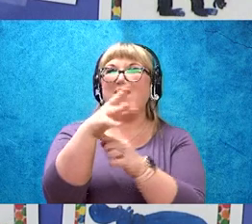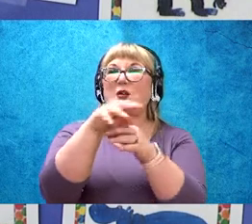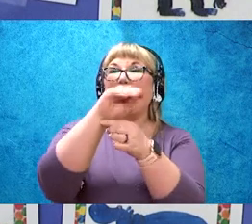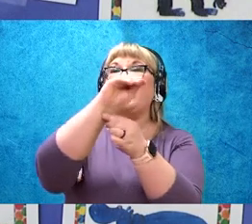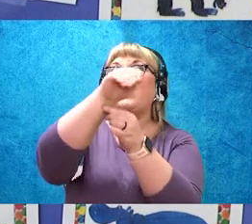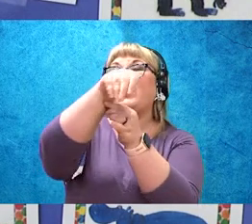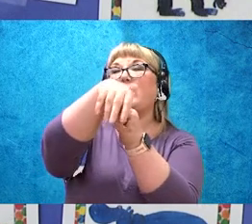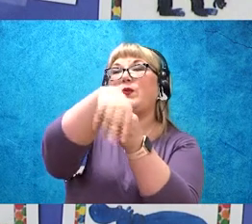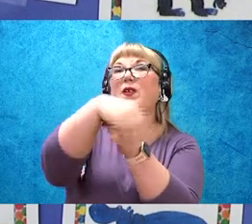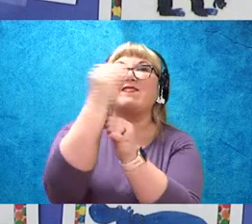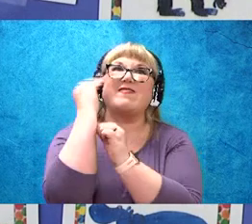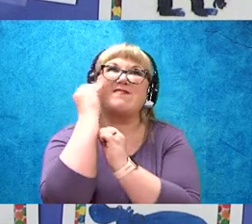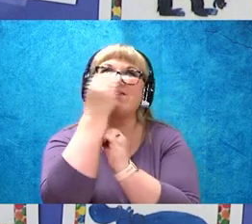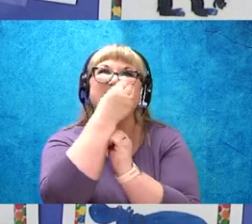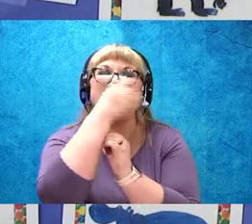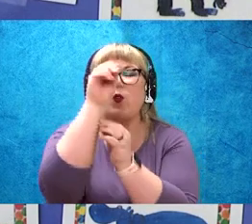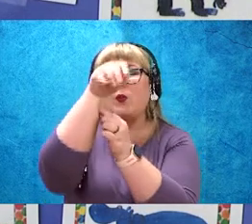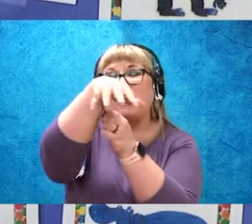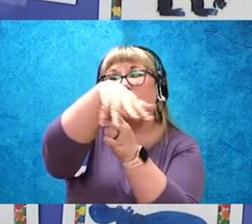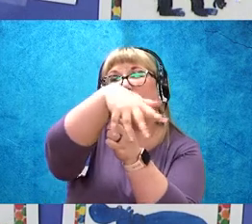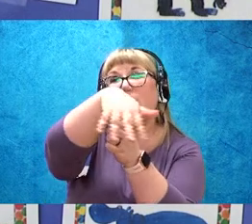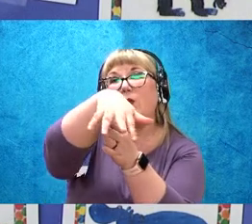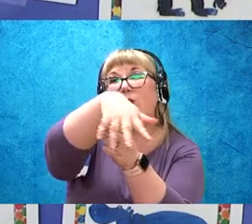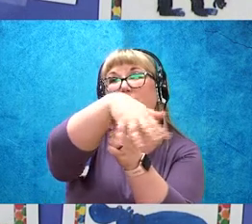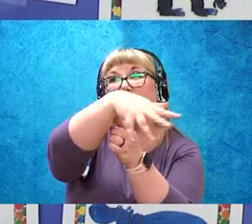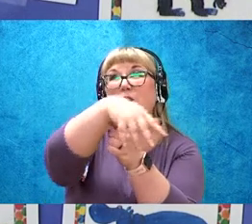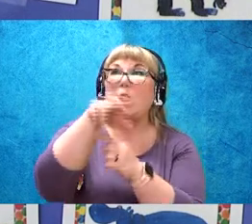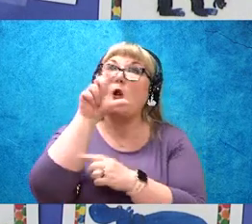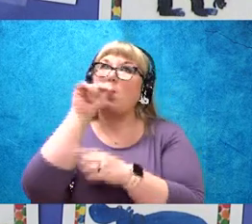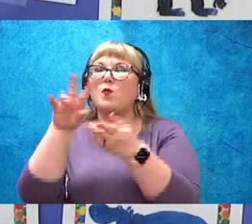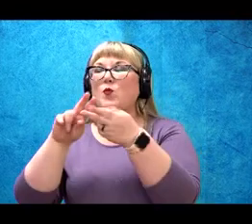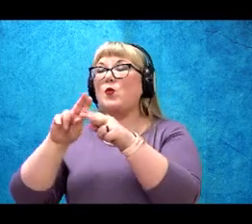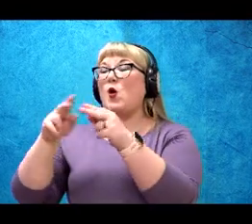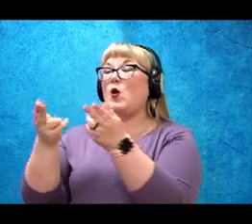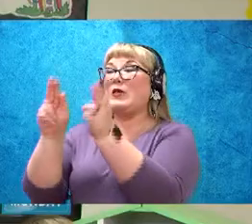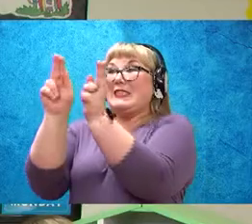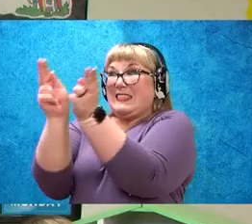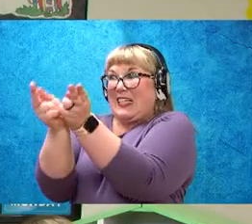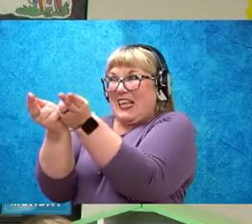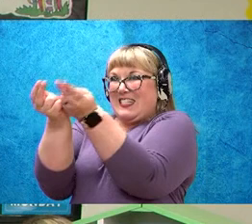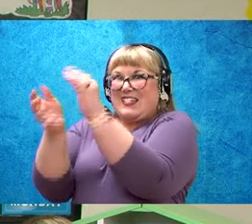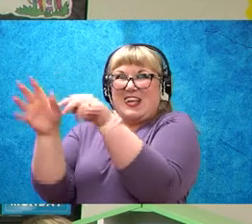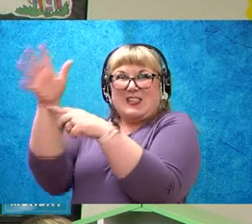green flower tassels. Birds build nests on the branches.